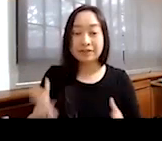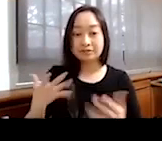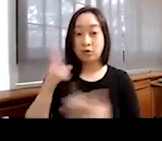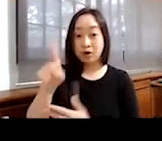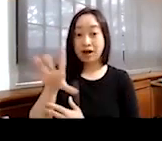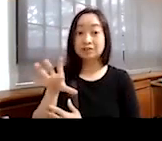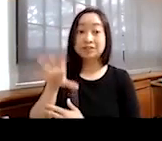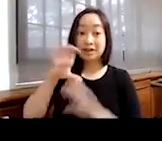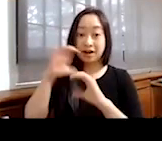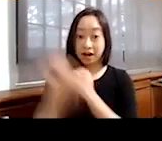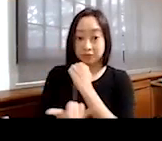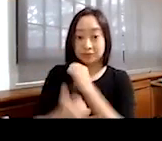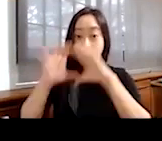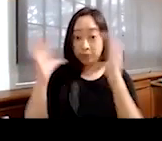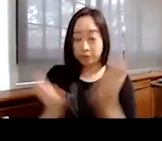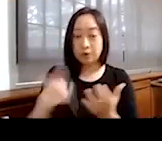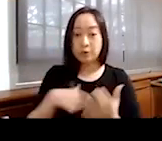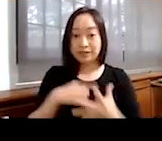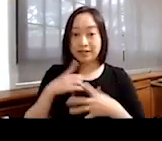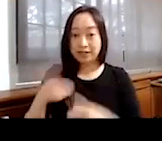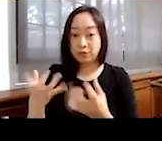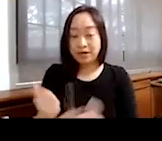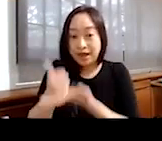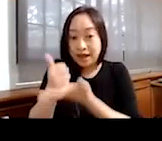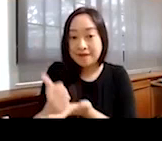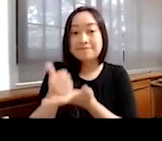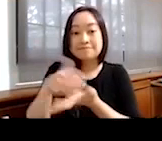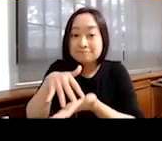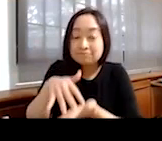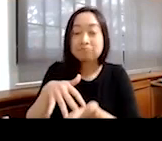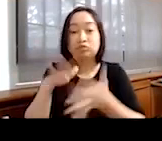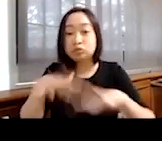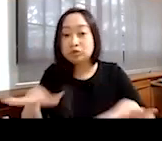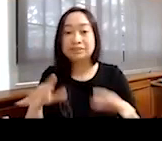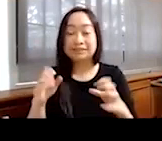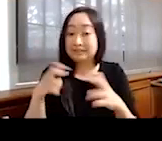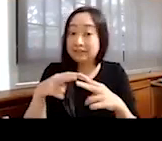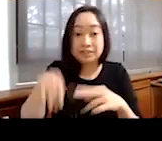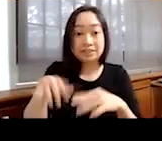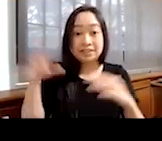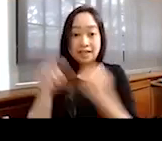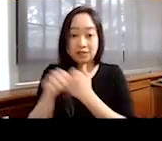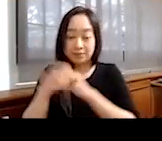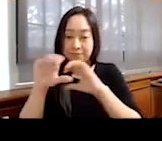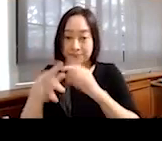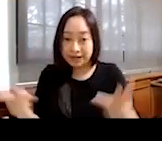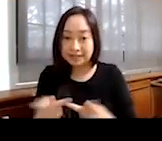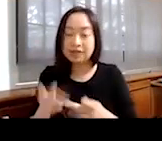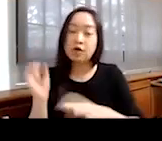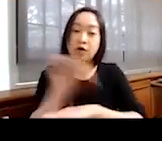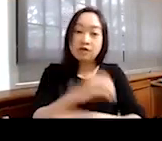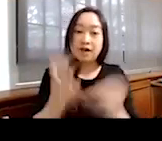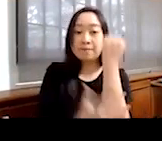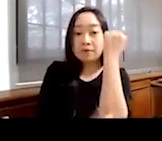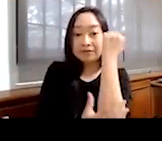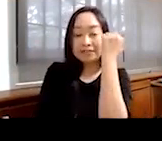around the world. We are dedicated to helping the most vulnerable children even in the most dangerous places to overcome poverty and